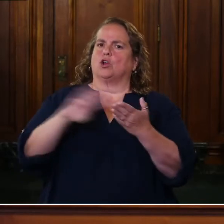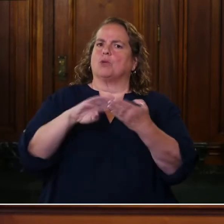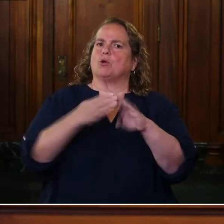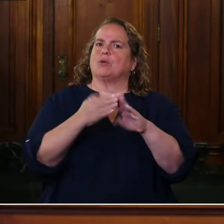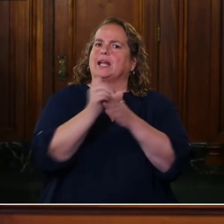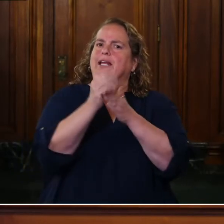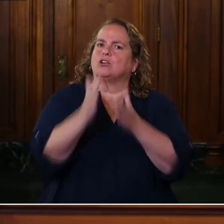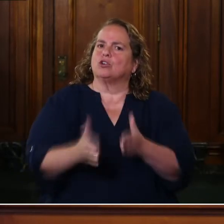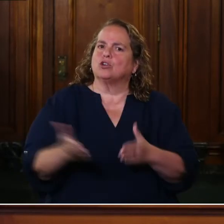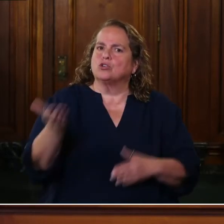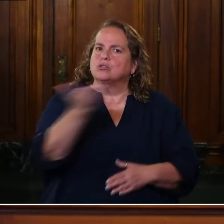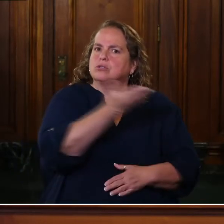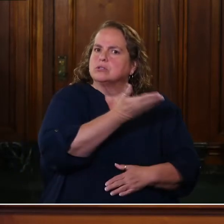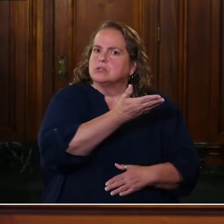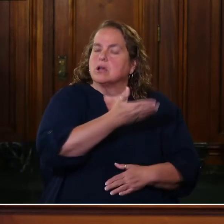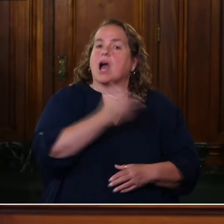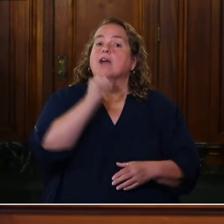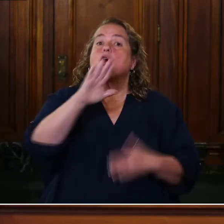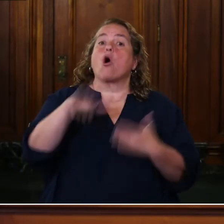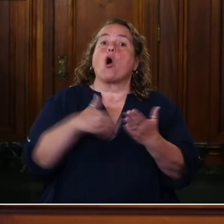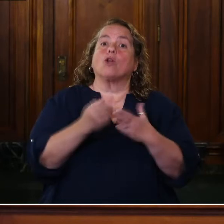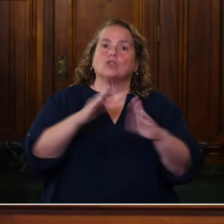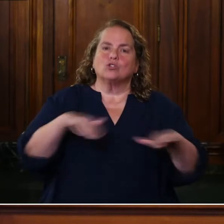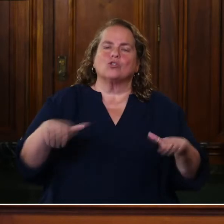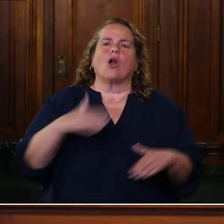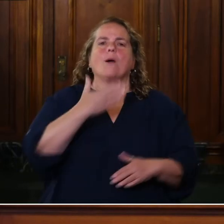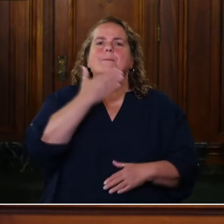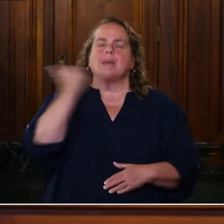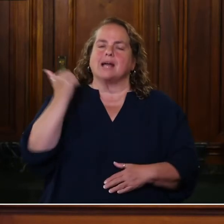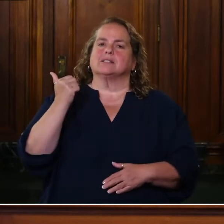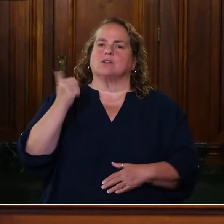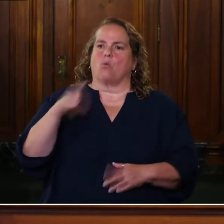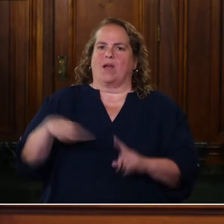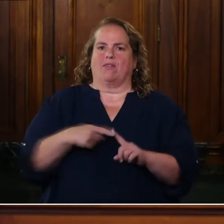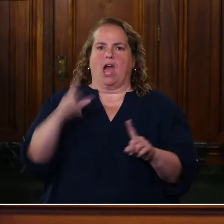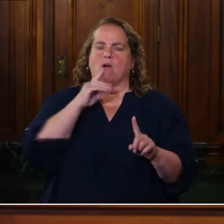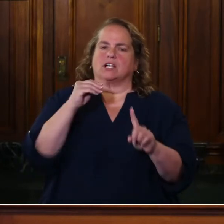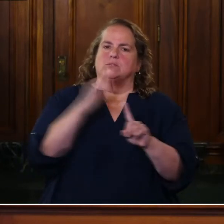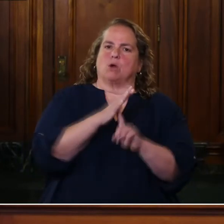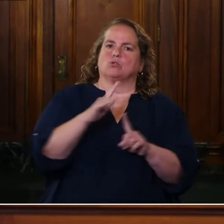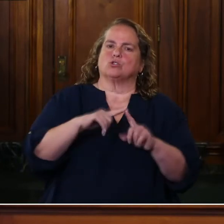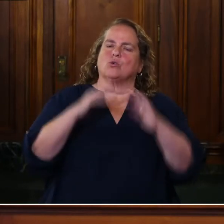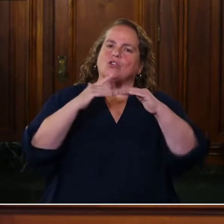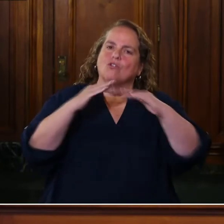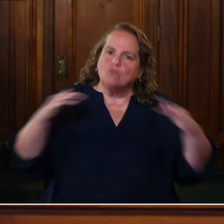are better prepared for their future when exposed to a diverse community of leaders and teachers.